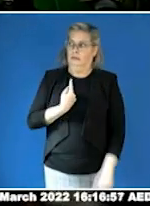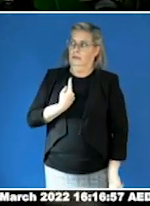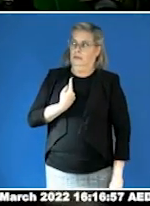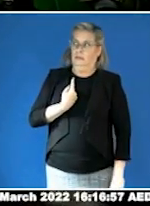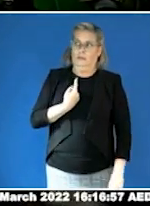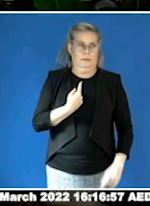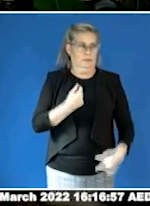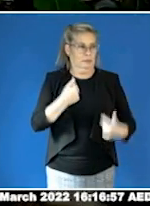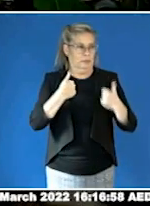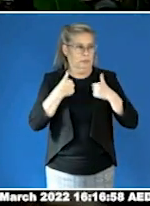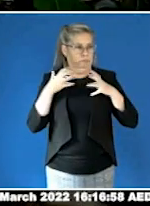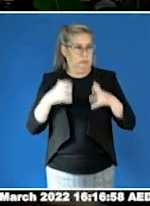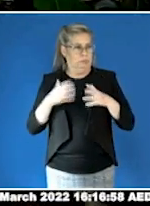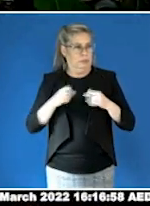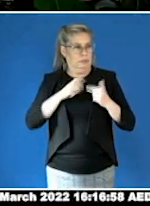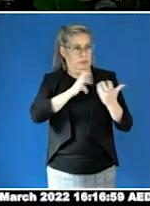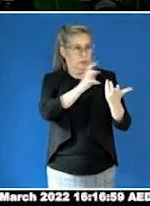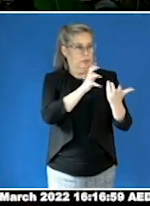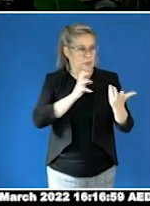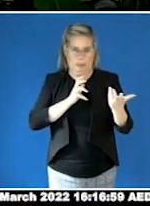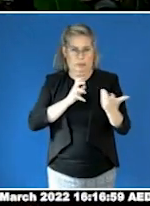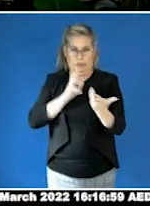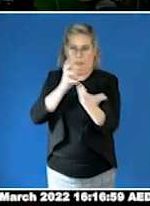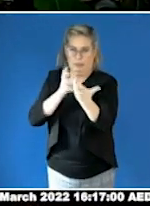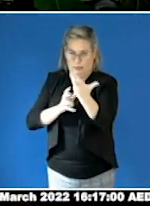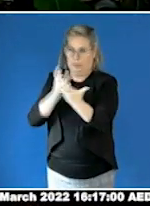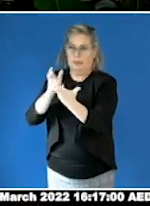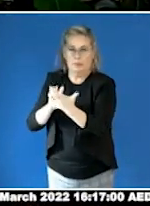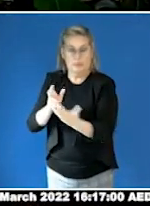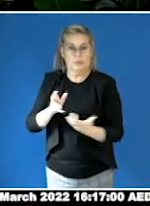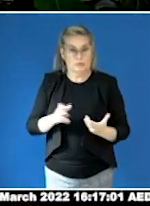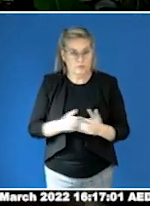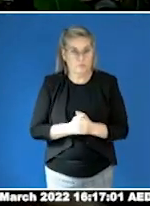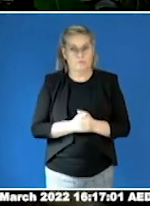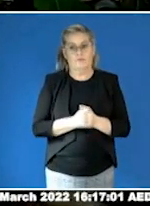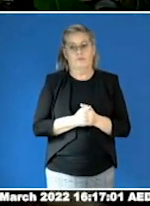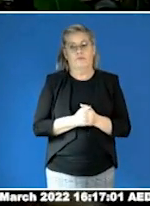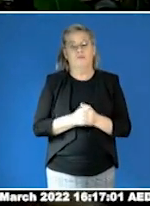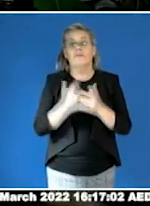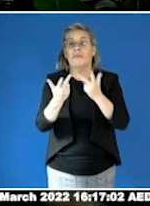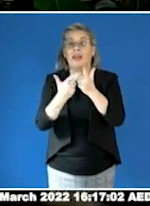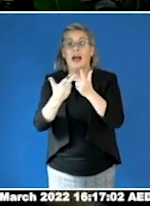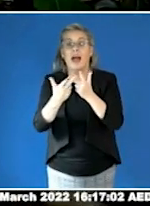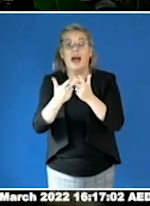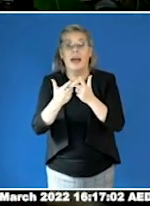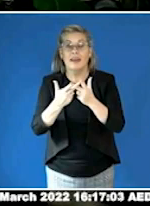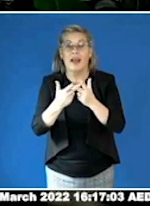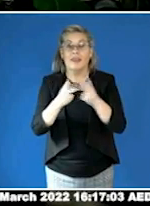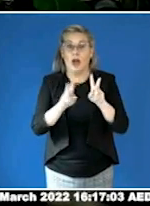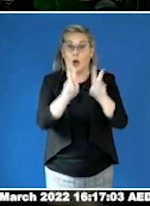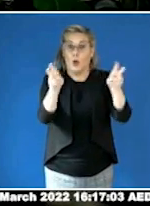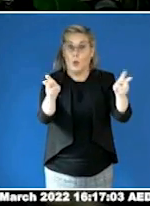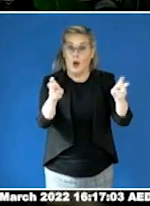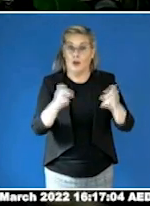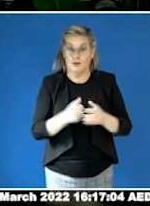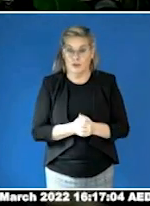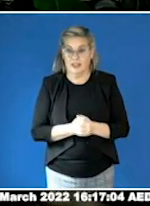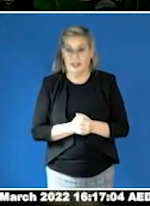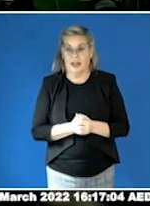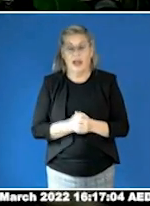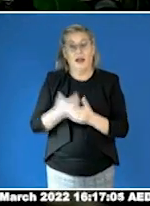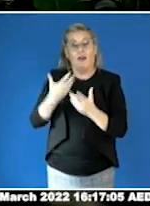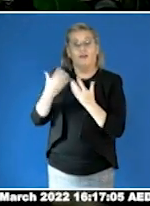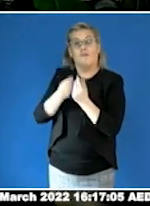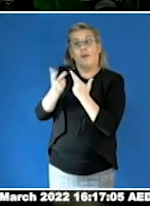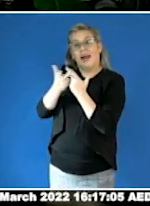to abuse that come with these experiences. And again, I've got another quote from one of our respondents saying going to a